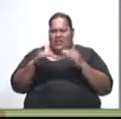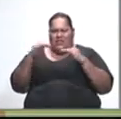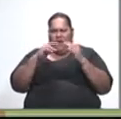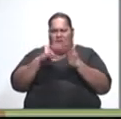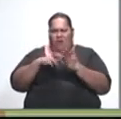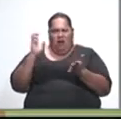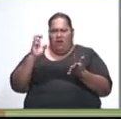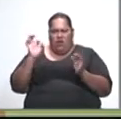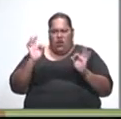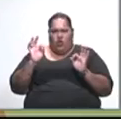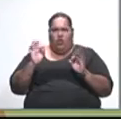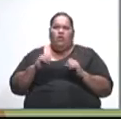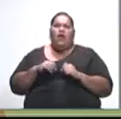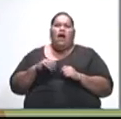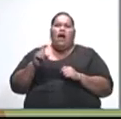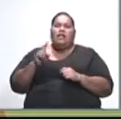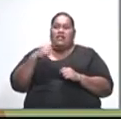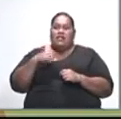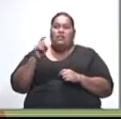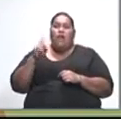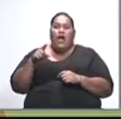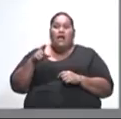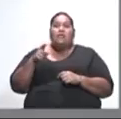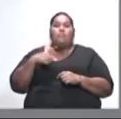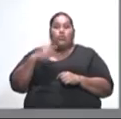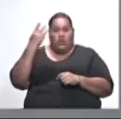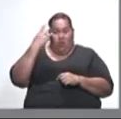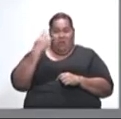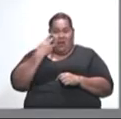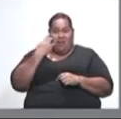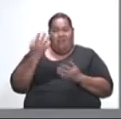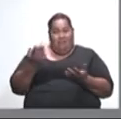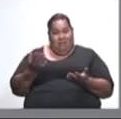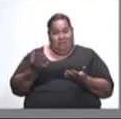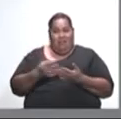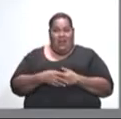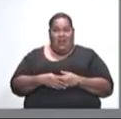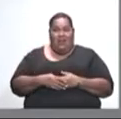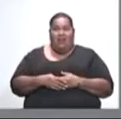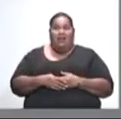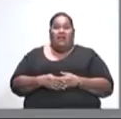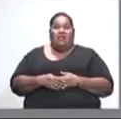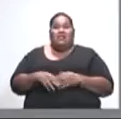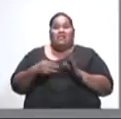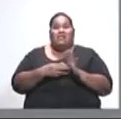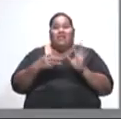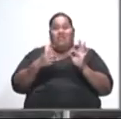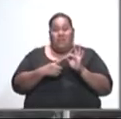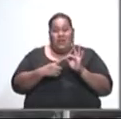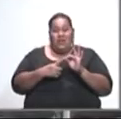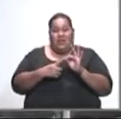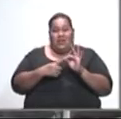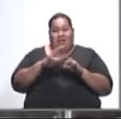this call has only come because she's a woman. In response to this statement by the MP, the FWCC